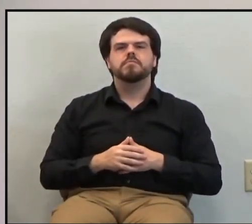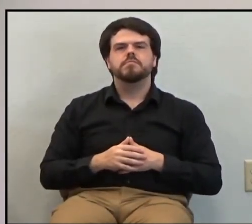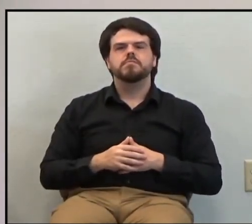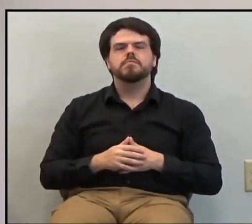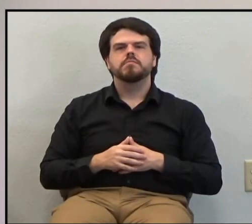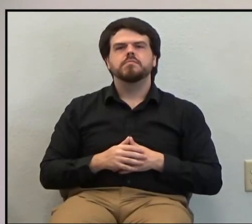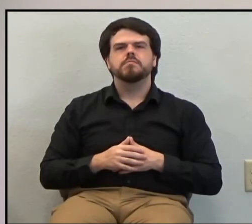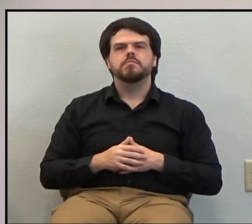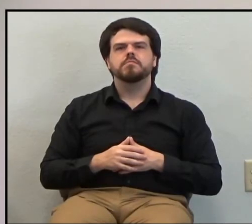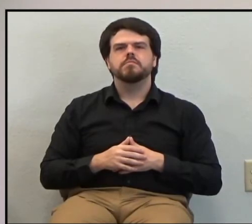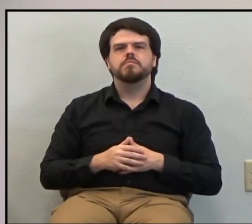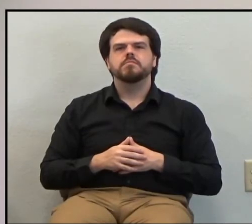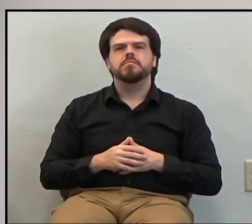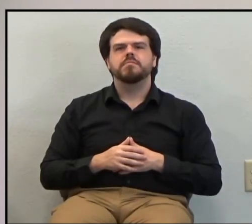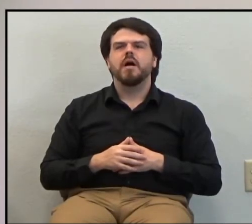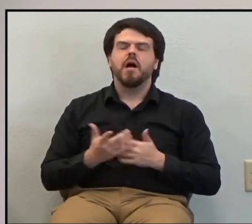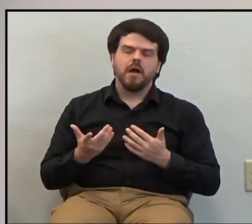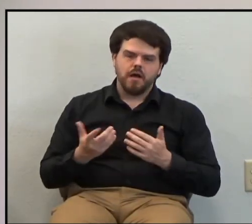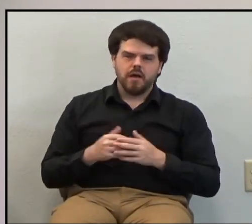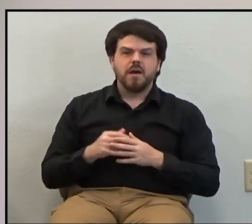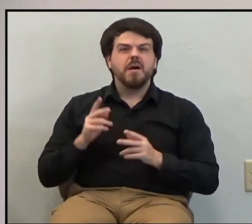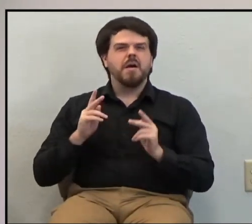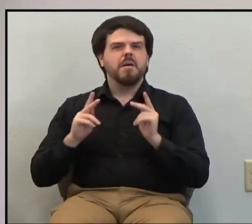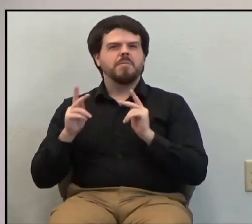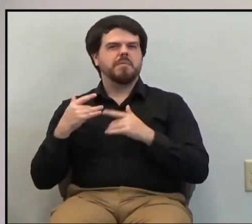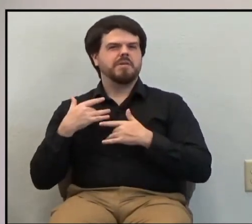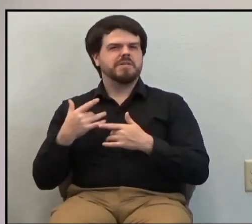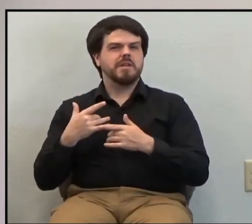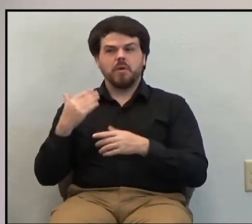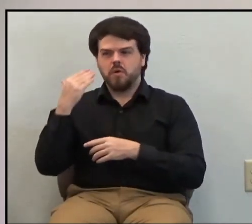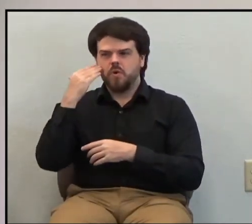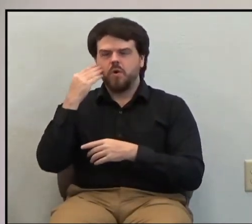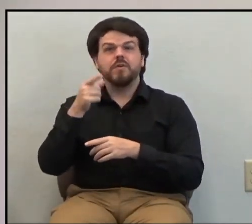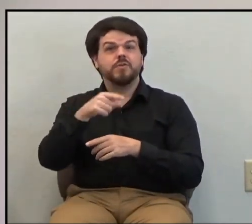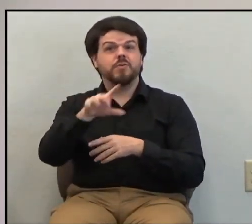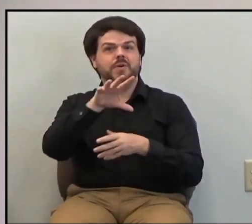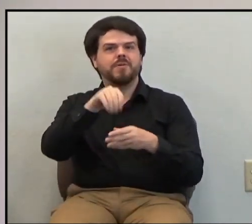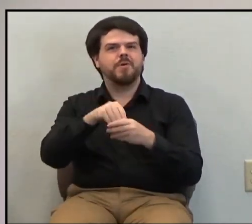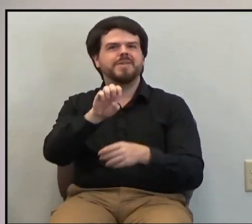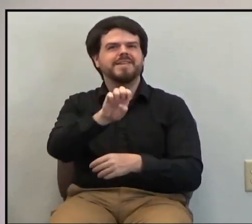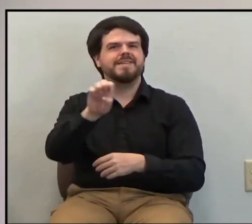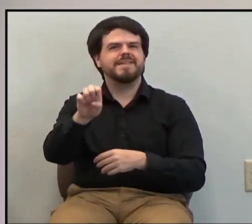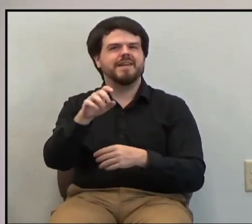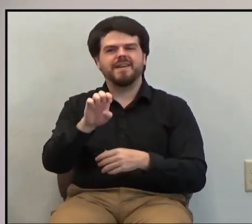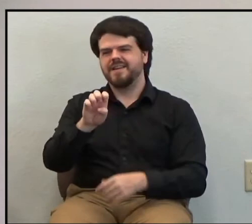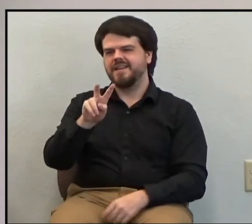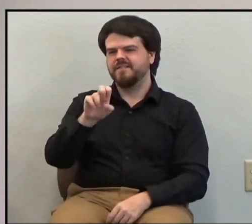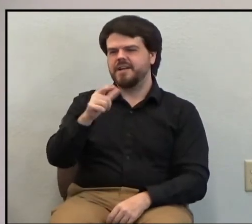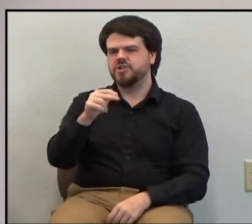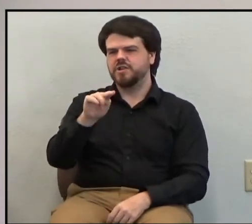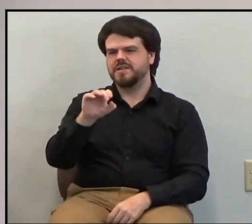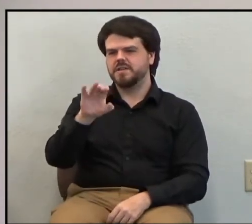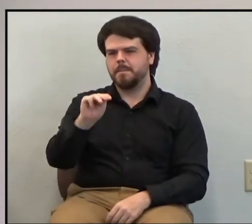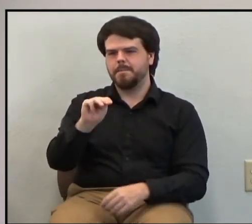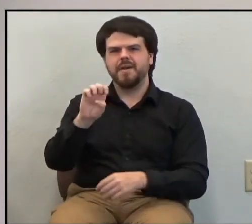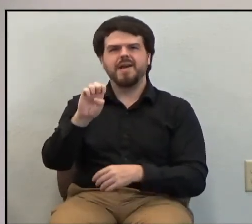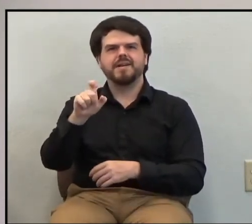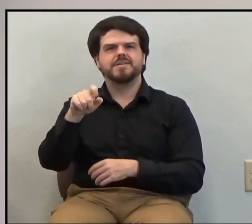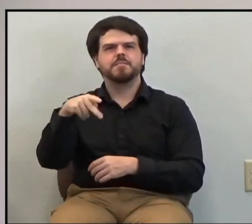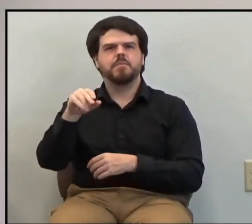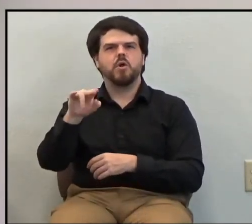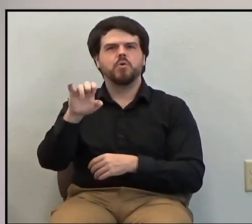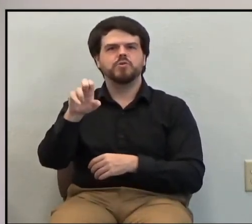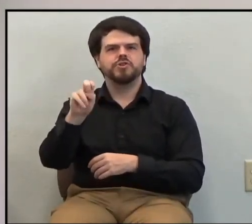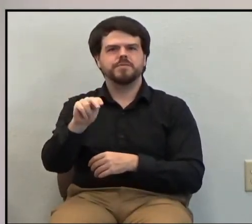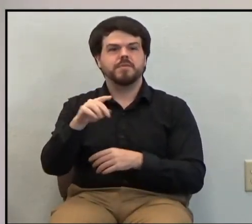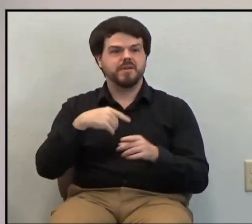And a lot of people call it, and those of you who are in evangelism, explosion, you remember we studied this whole thing about when you lead